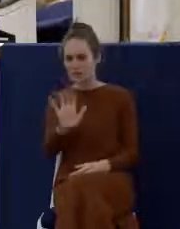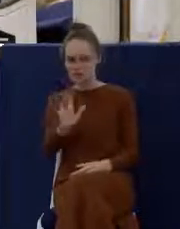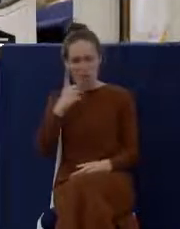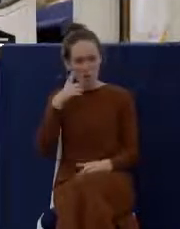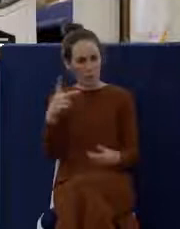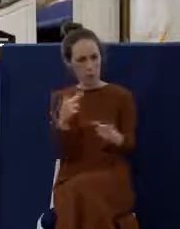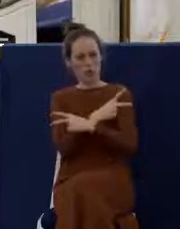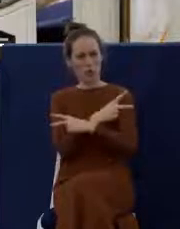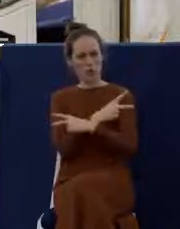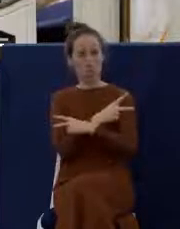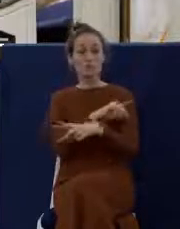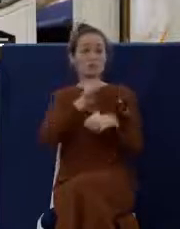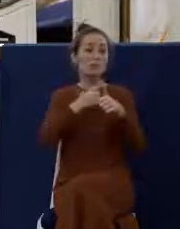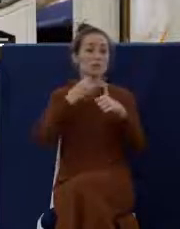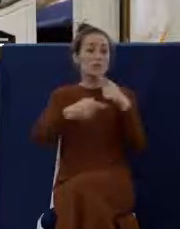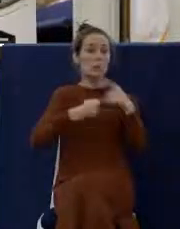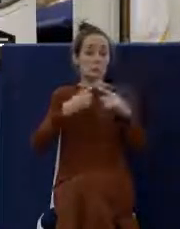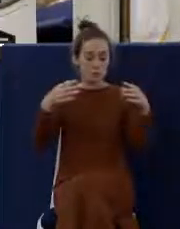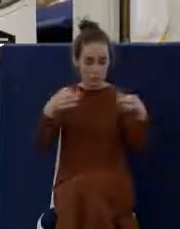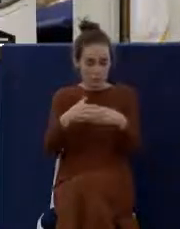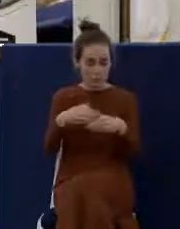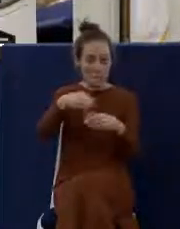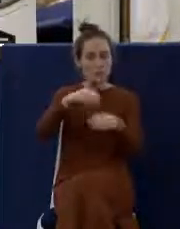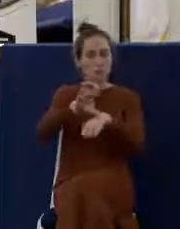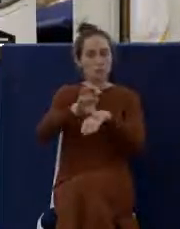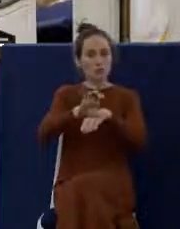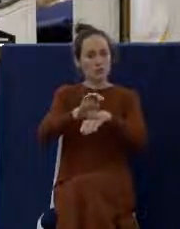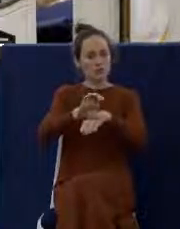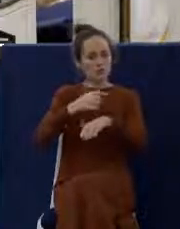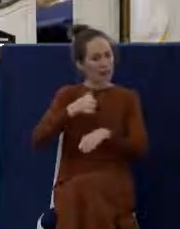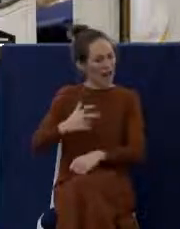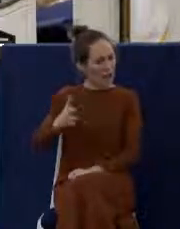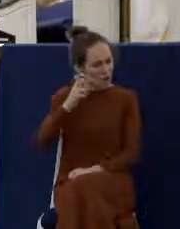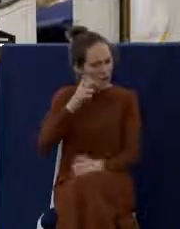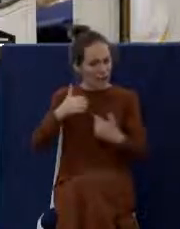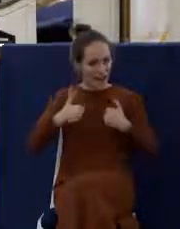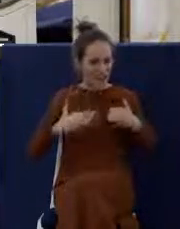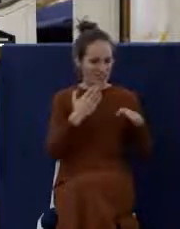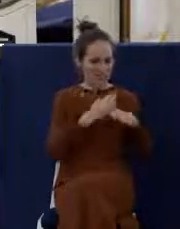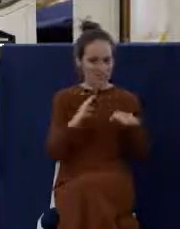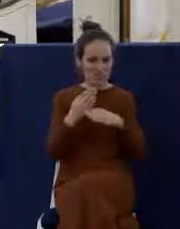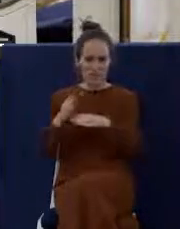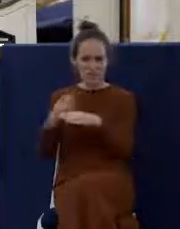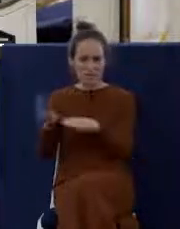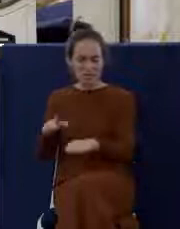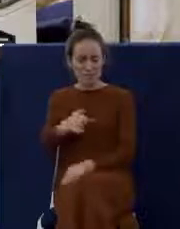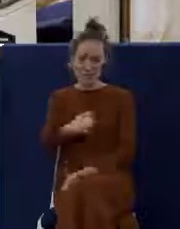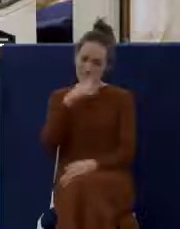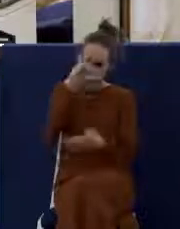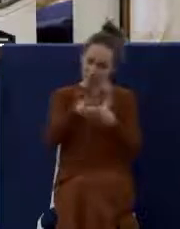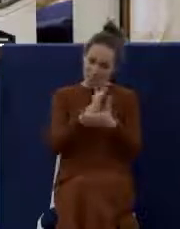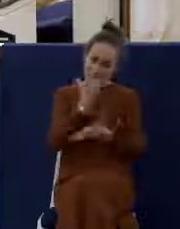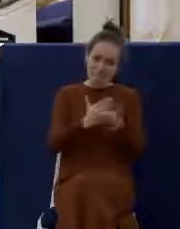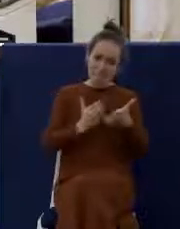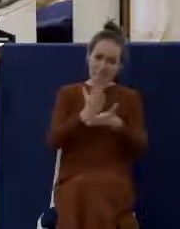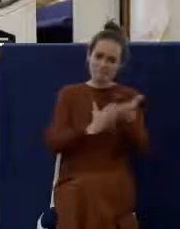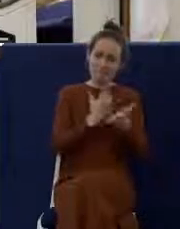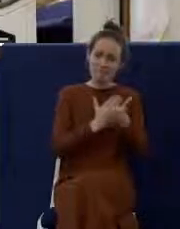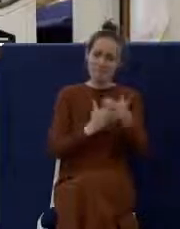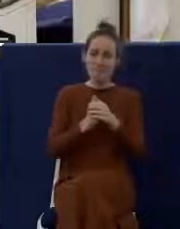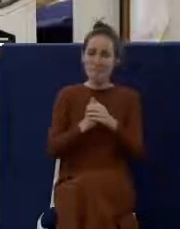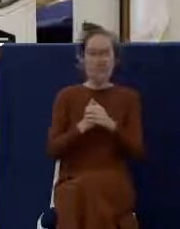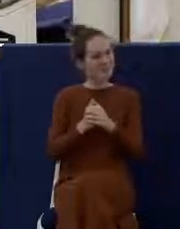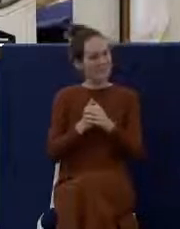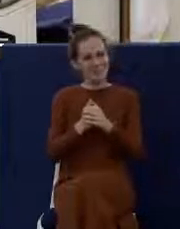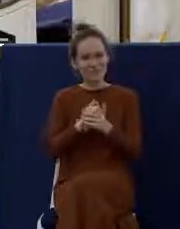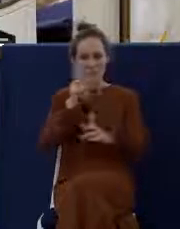For first of all, when you come together in the church, I hear that there be divisions among you, and I partly believe it. For there also must be heresies